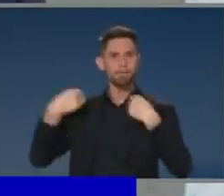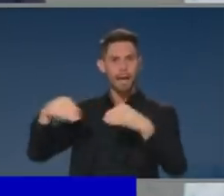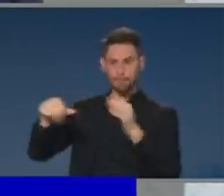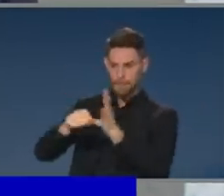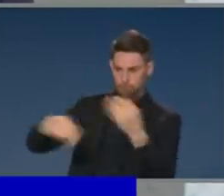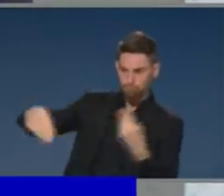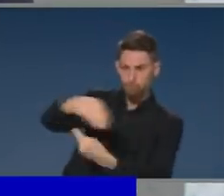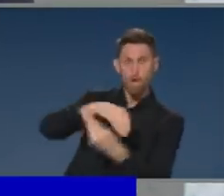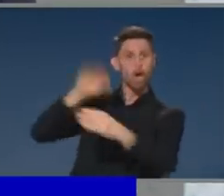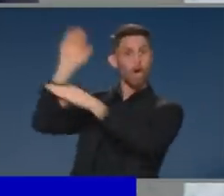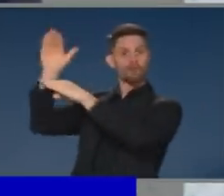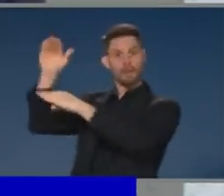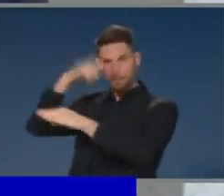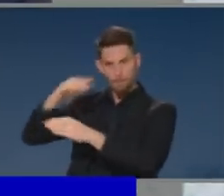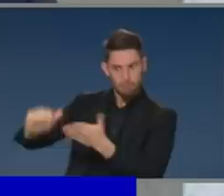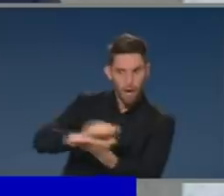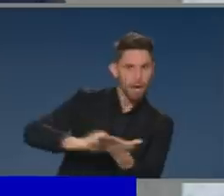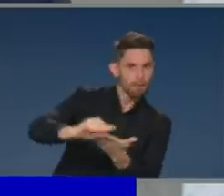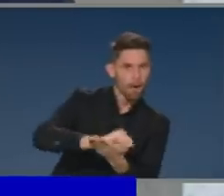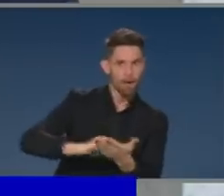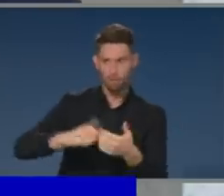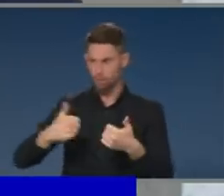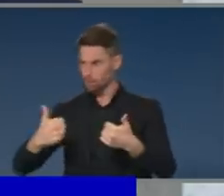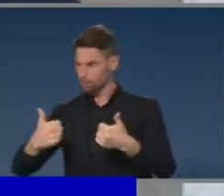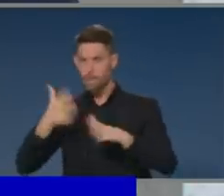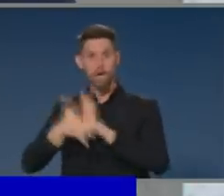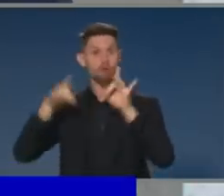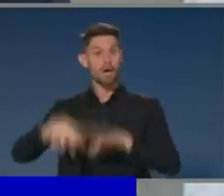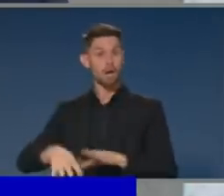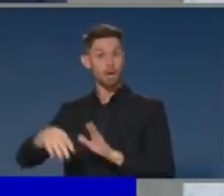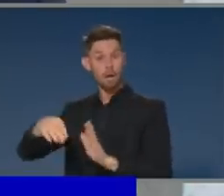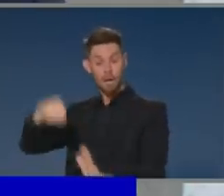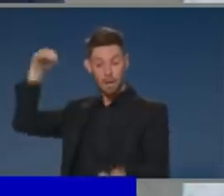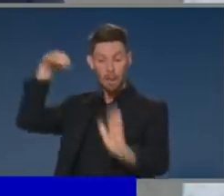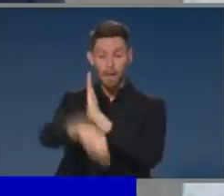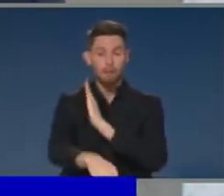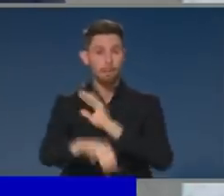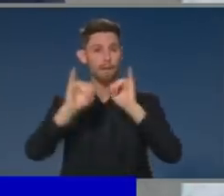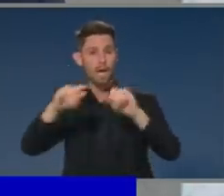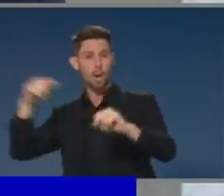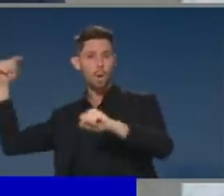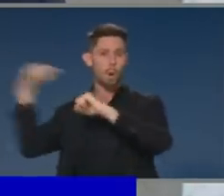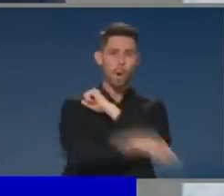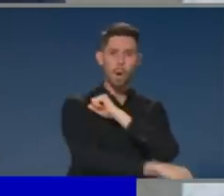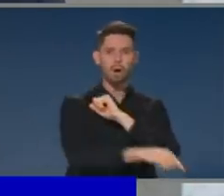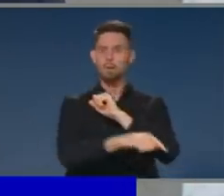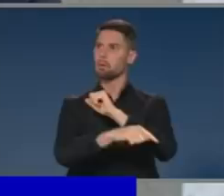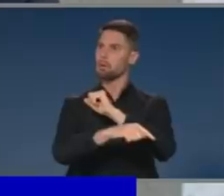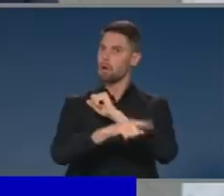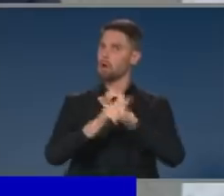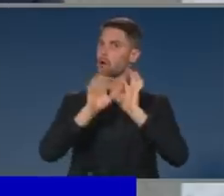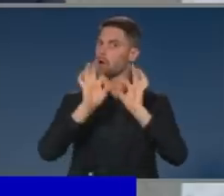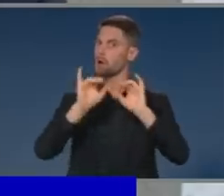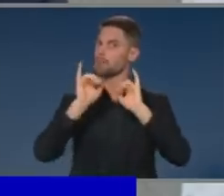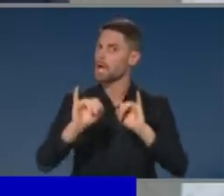that can be relied upon and that is a good bet in what is a very uncertain time. Our